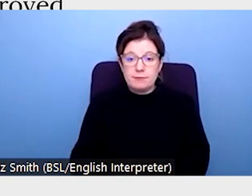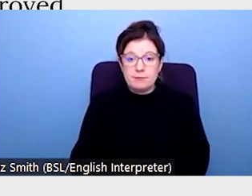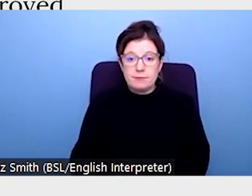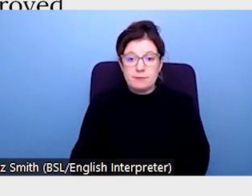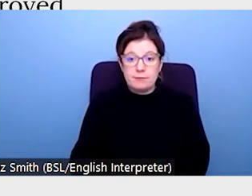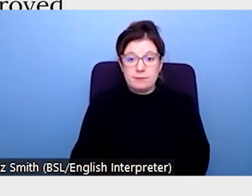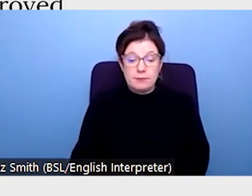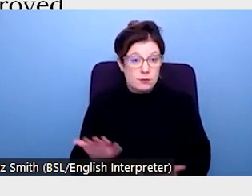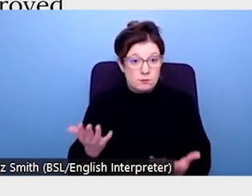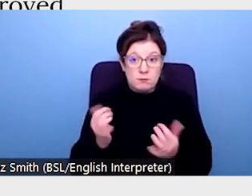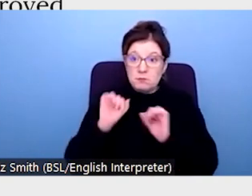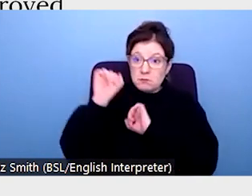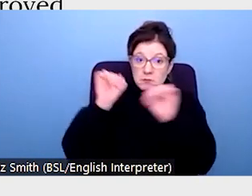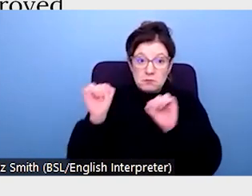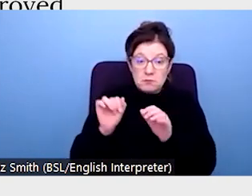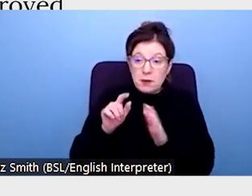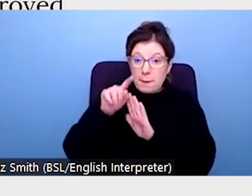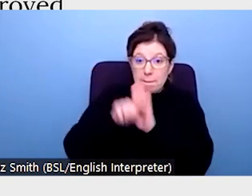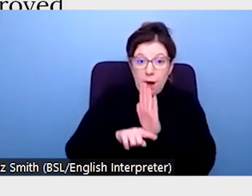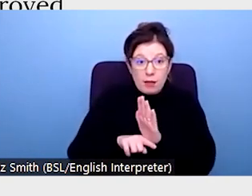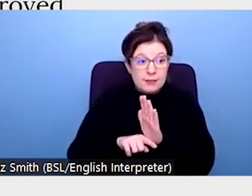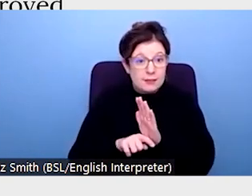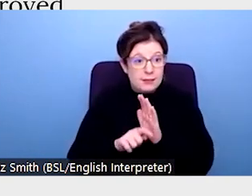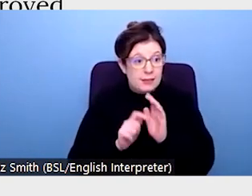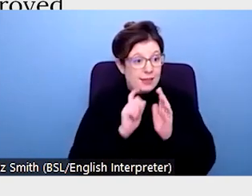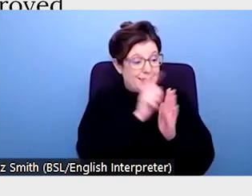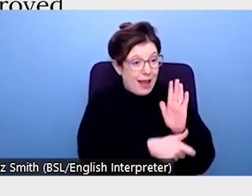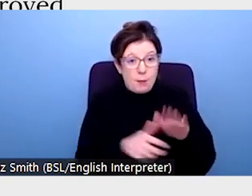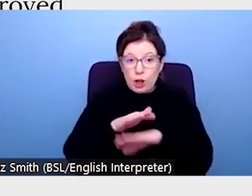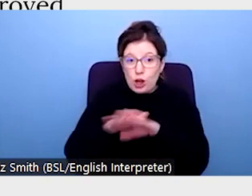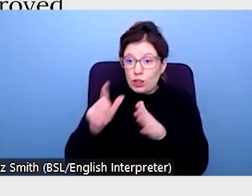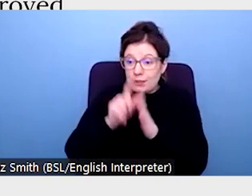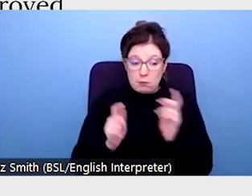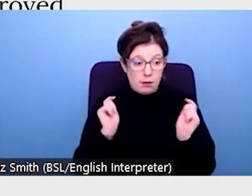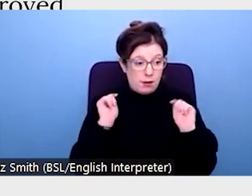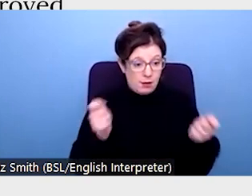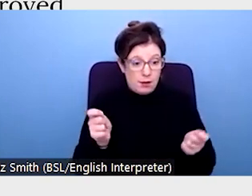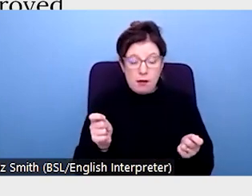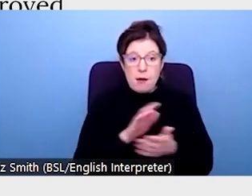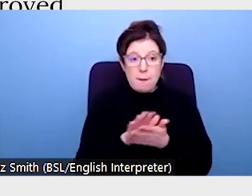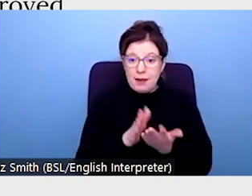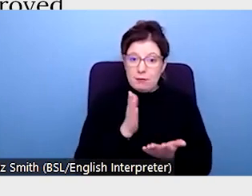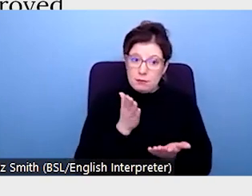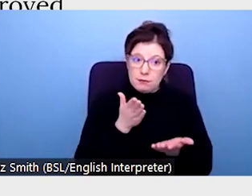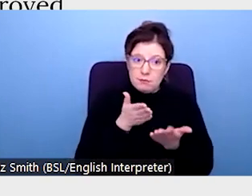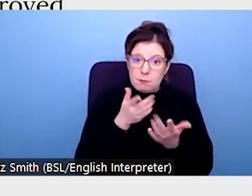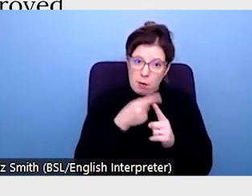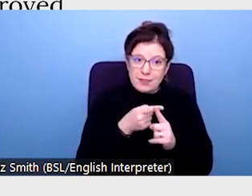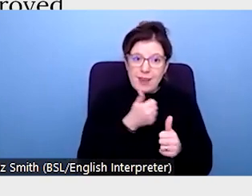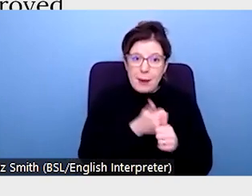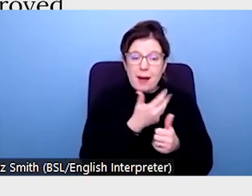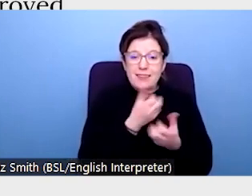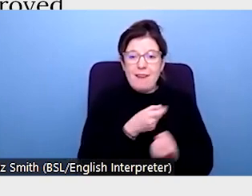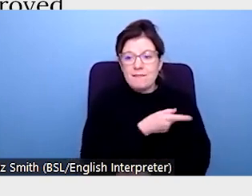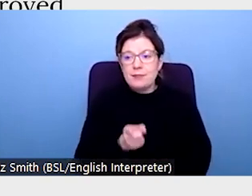few key universal policies applied equally to disabled and non disabled students. Taking an anticipatory